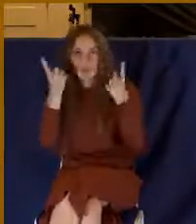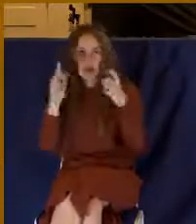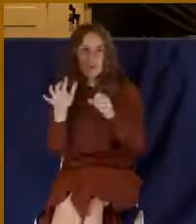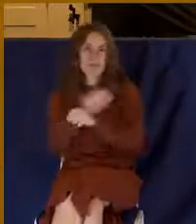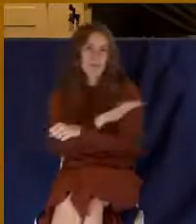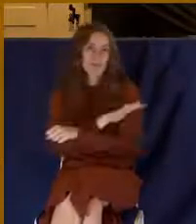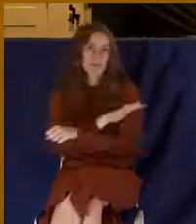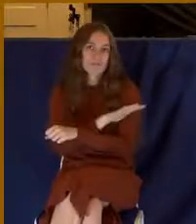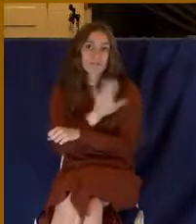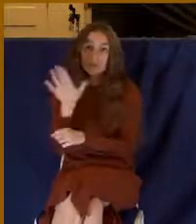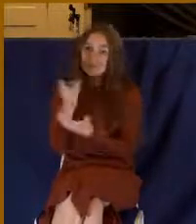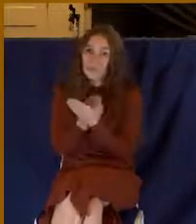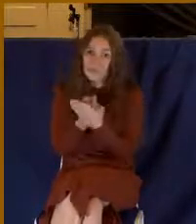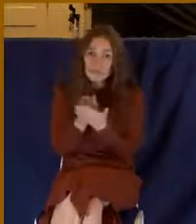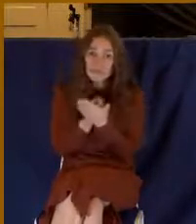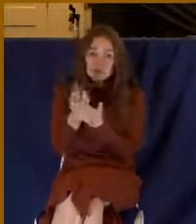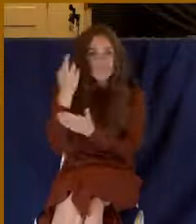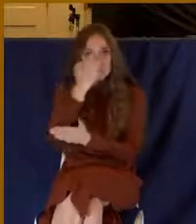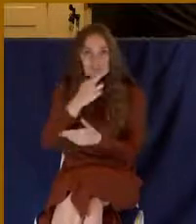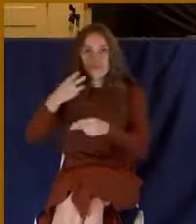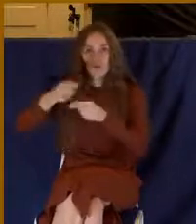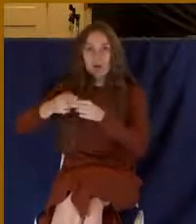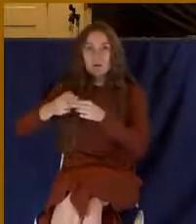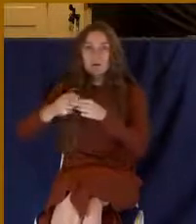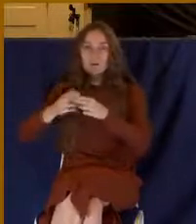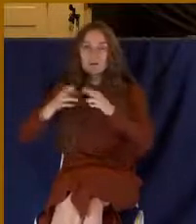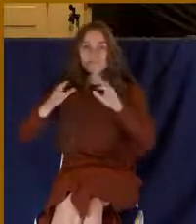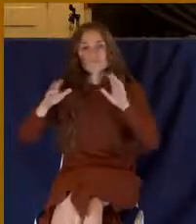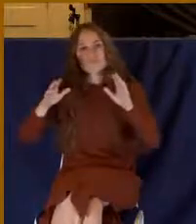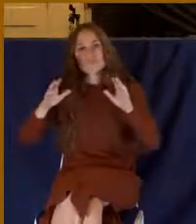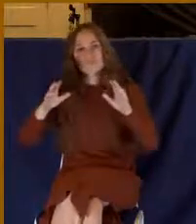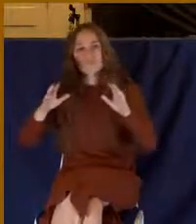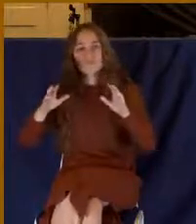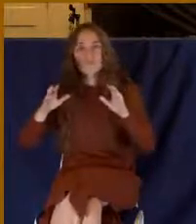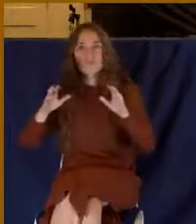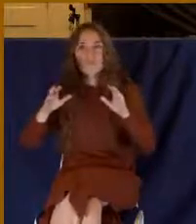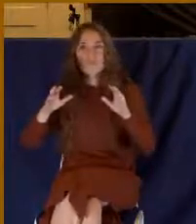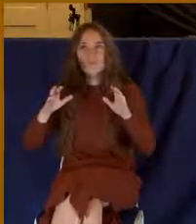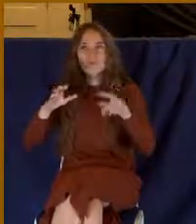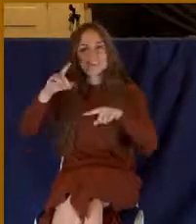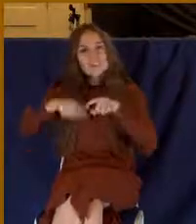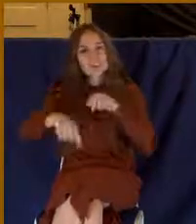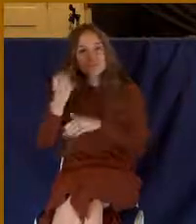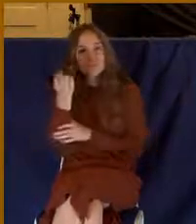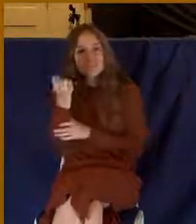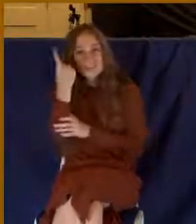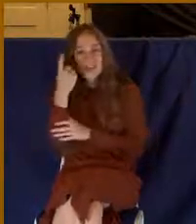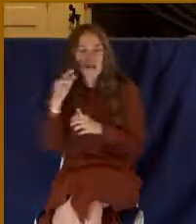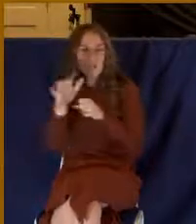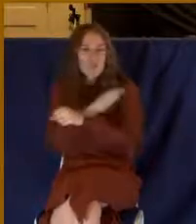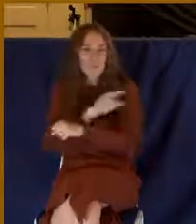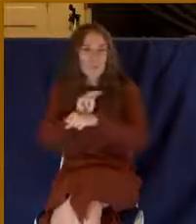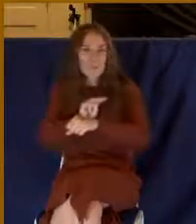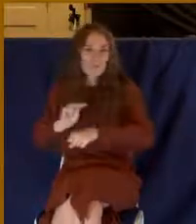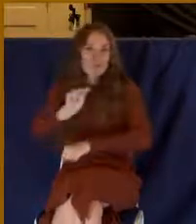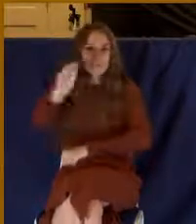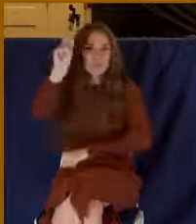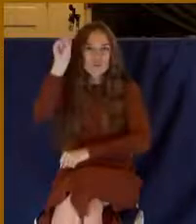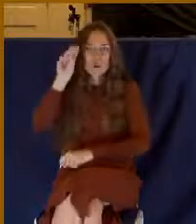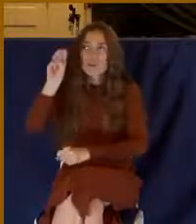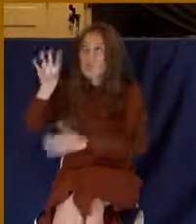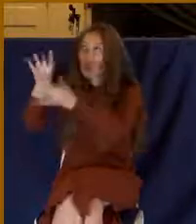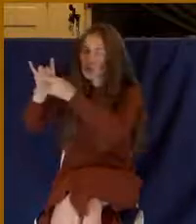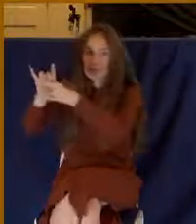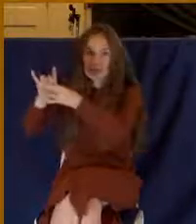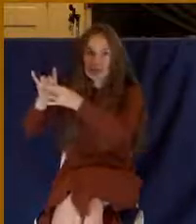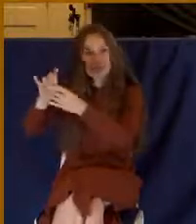blows our mind. That's why this is called the mystical union of the believer. It's mystical in the sense that it's hard for us to wrap our minds around this truth. But it's